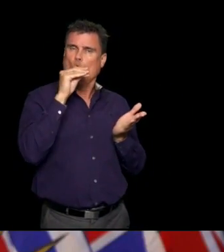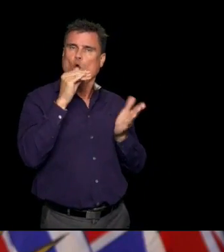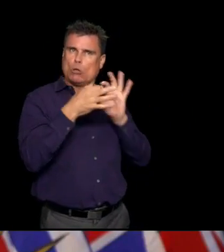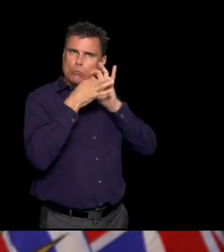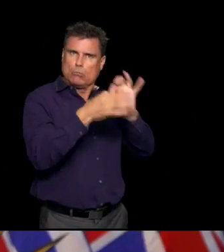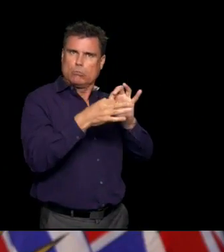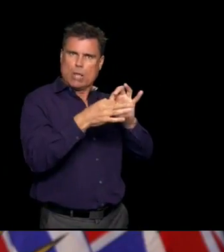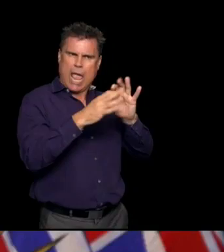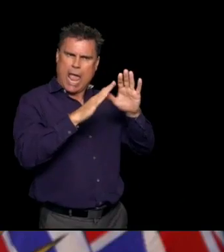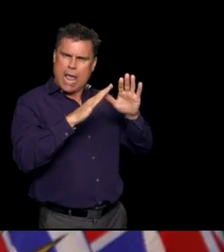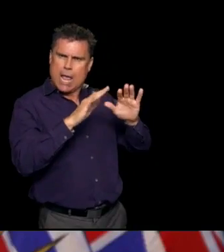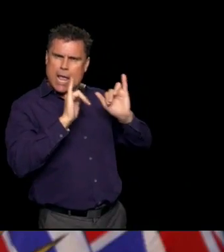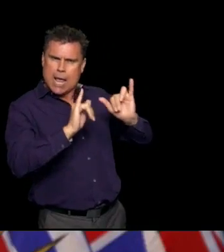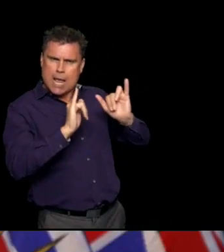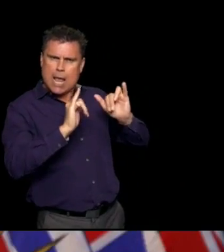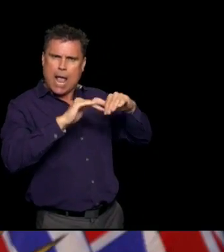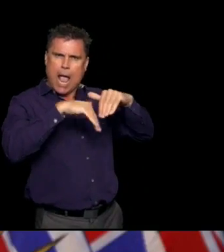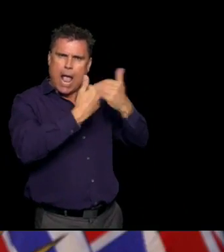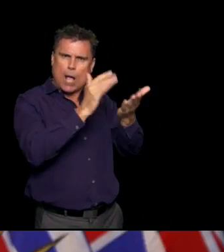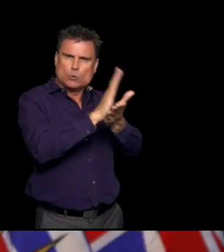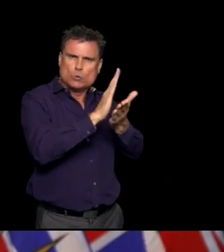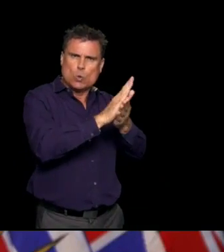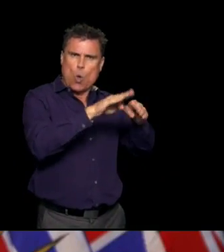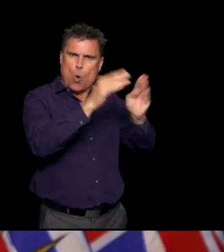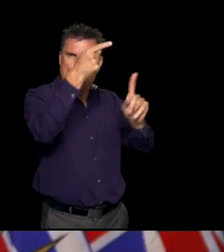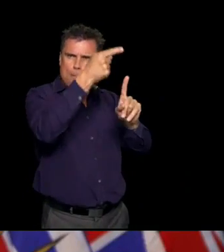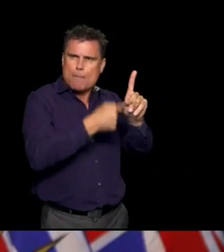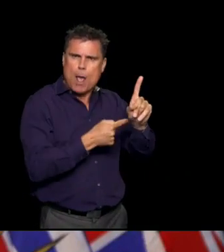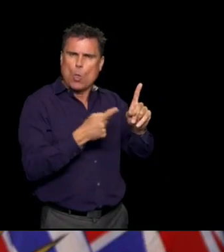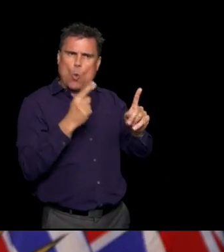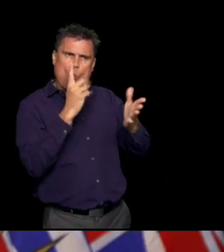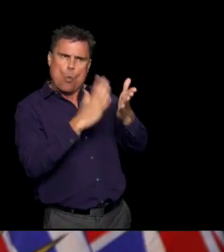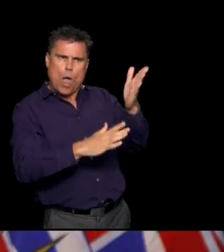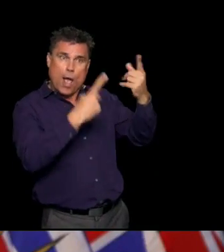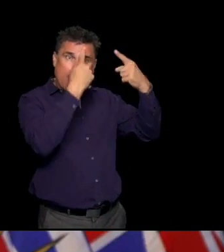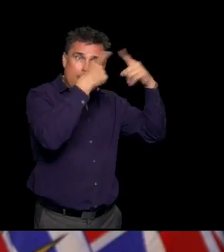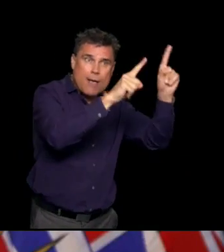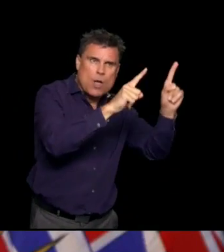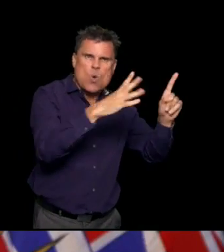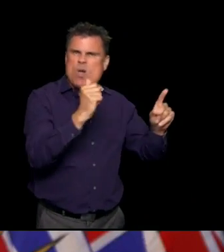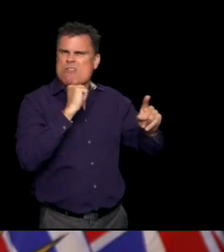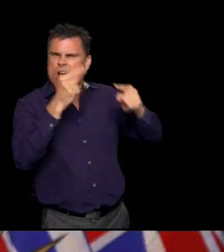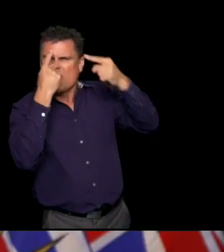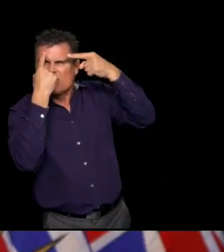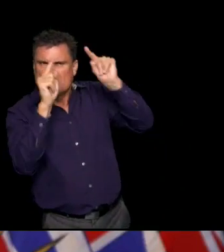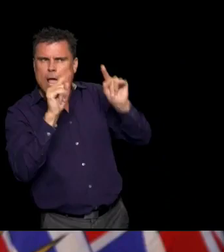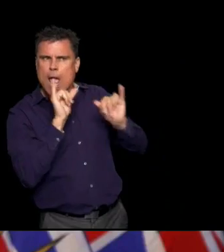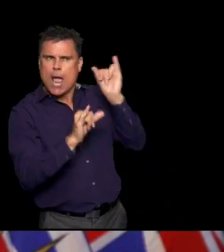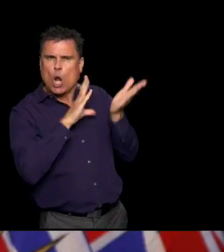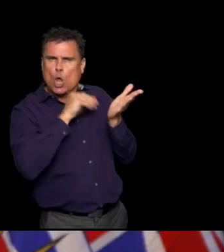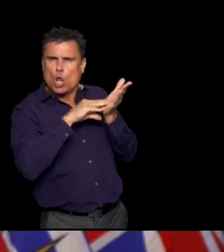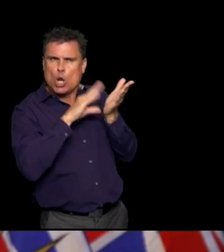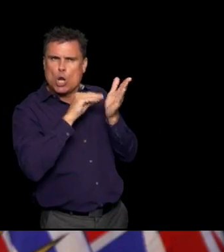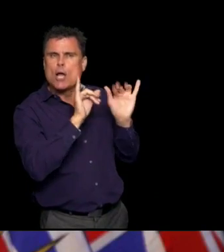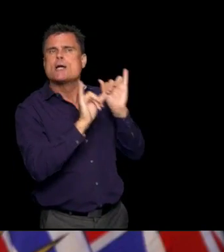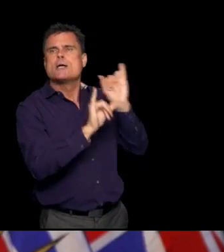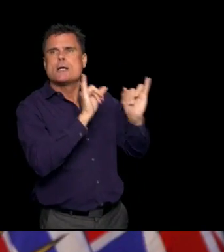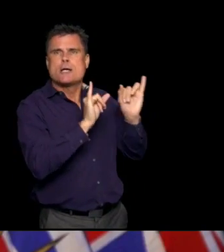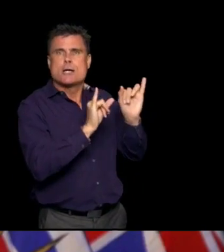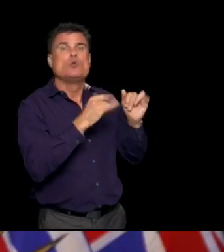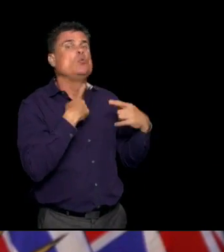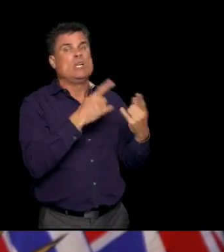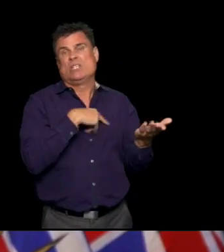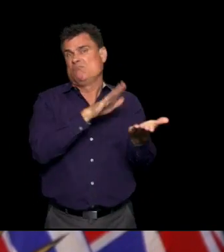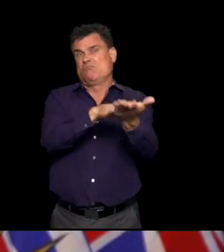what doesn't work, about how to do things in the school system. And my hat goes off to the teachers, the educators,